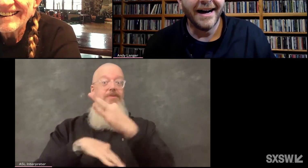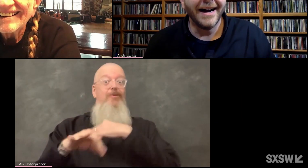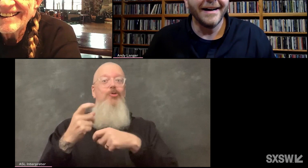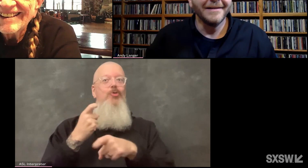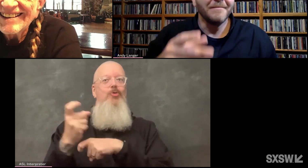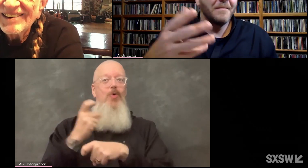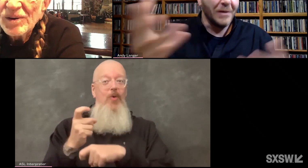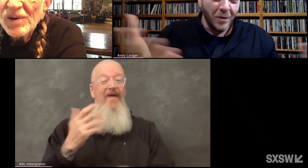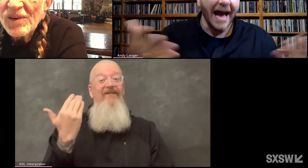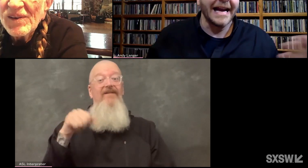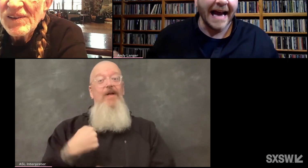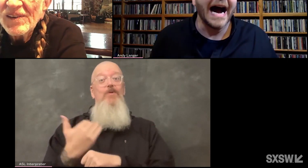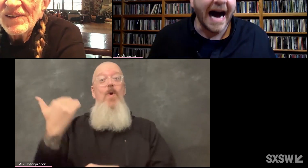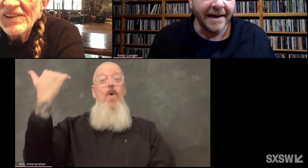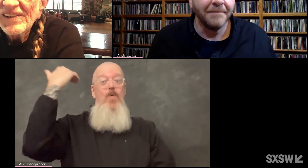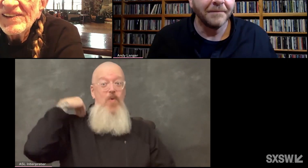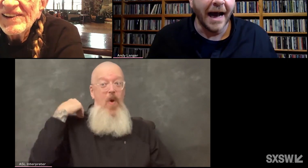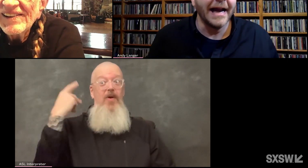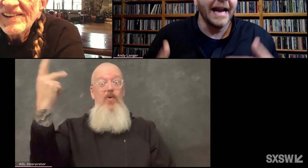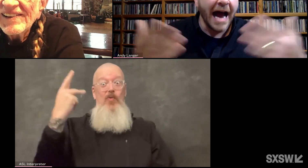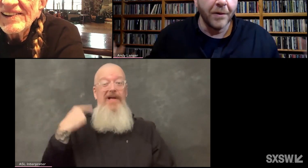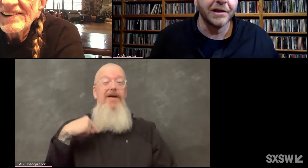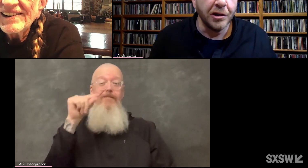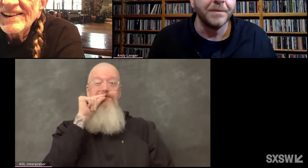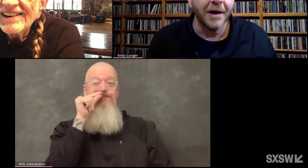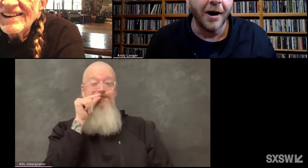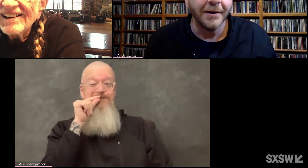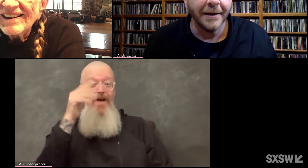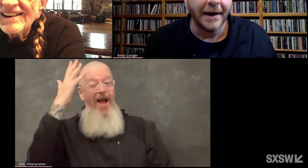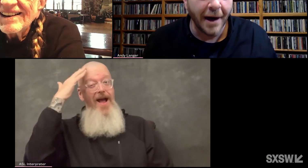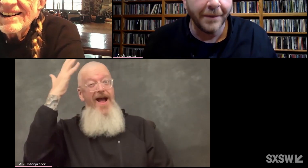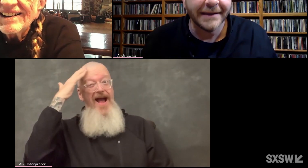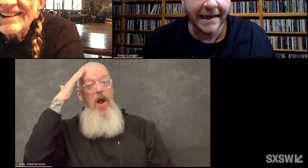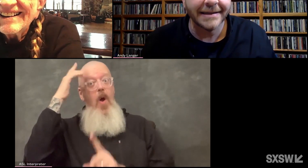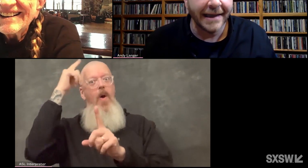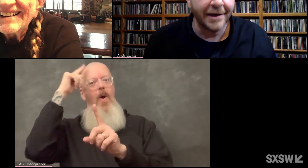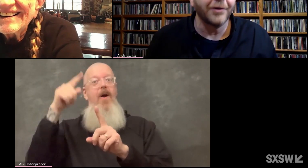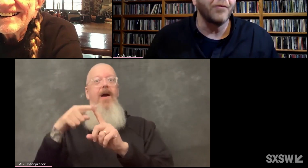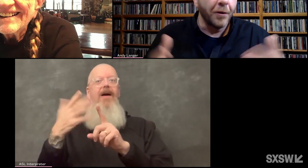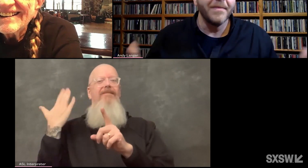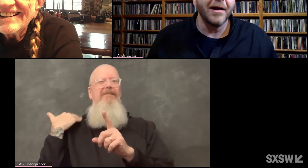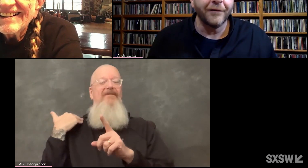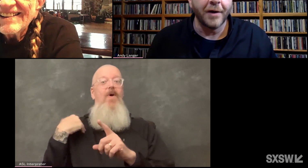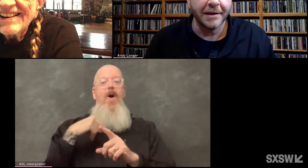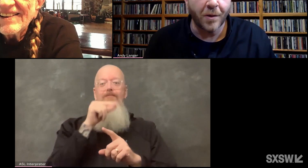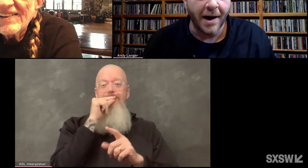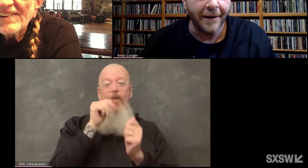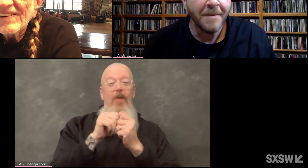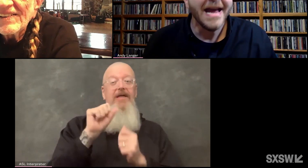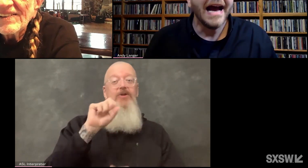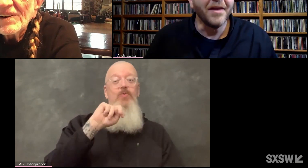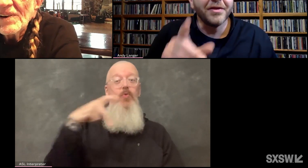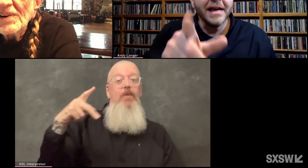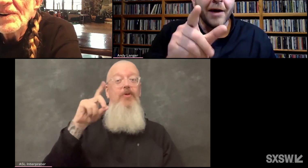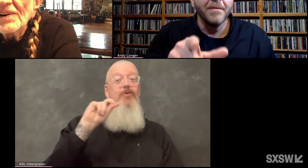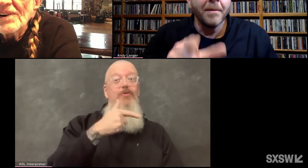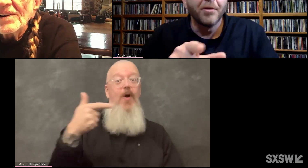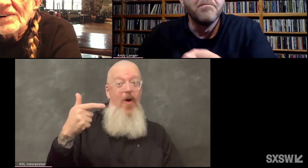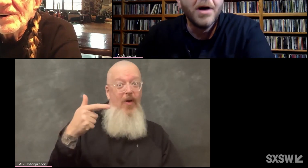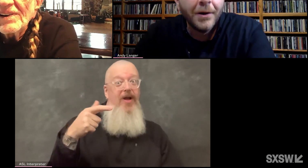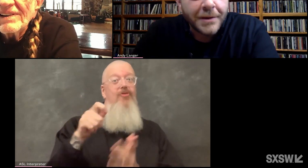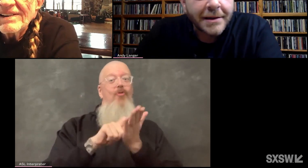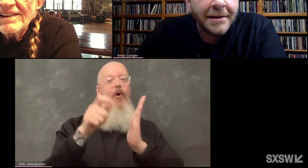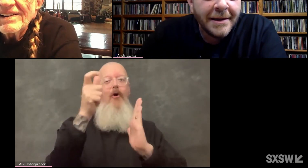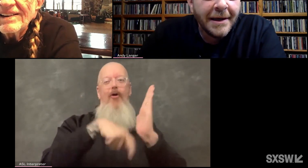you and I got high. I got high with Snoop Dogg a couple days later. I wrote about it for Esquire. And the thing I